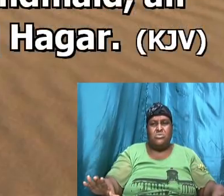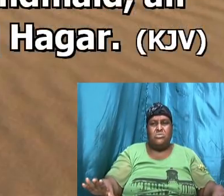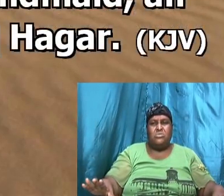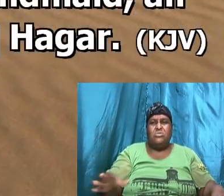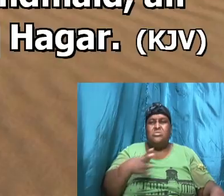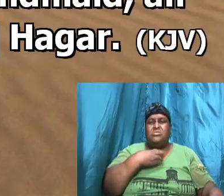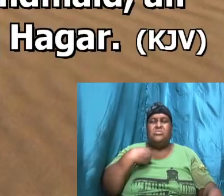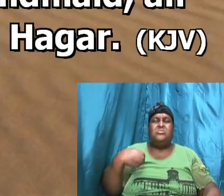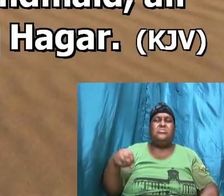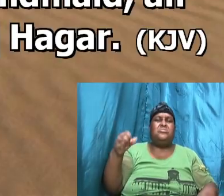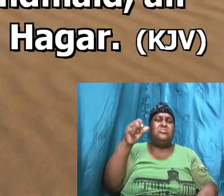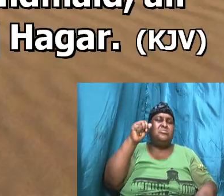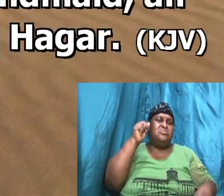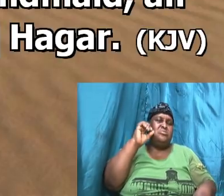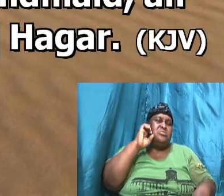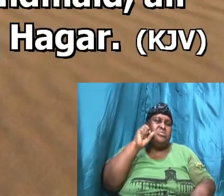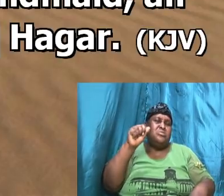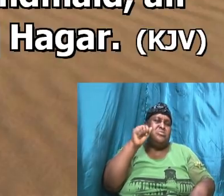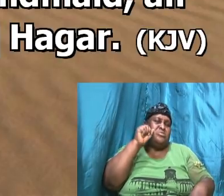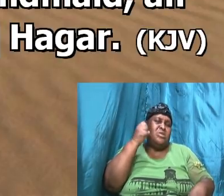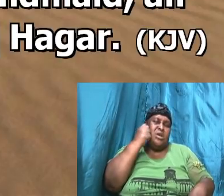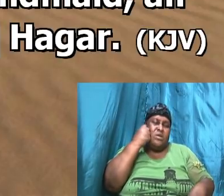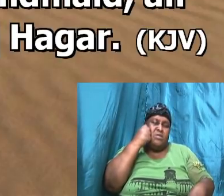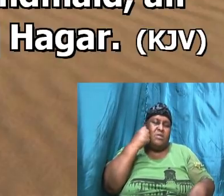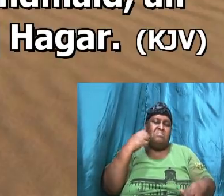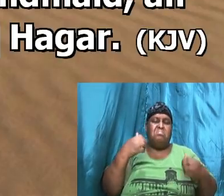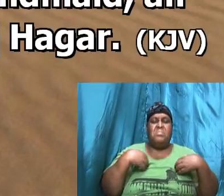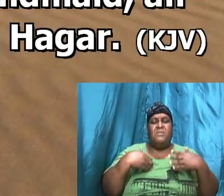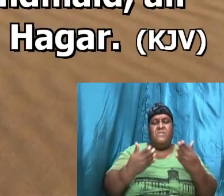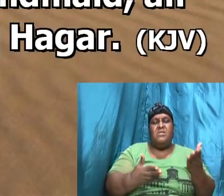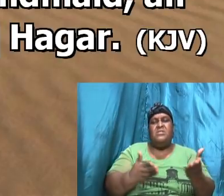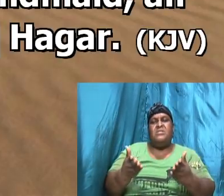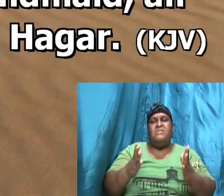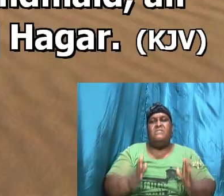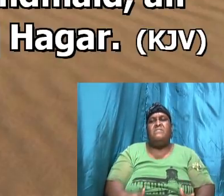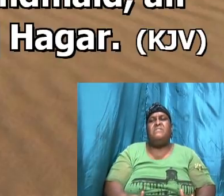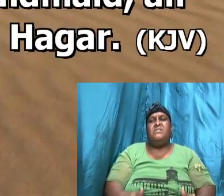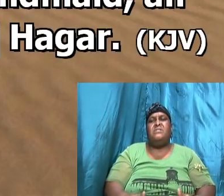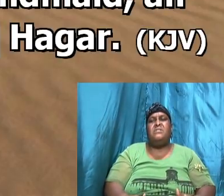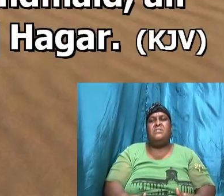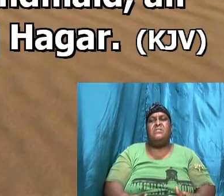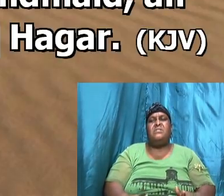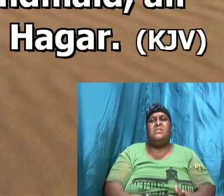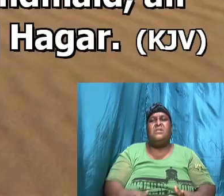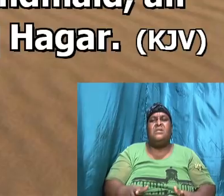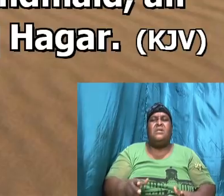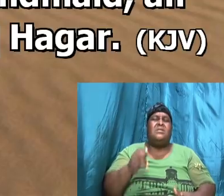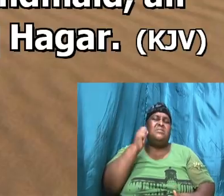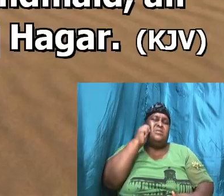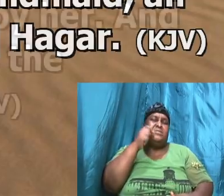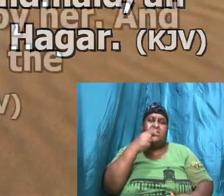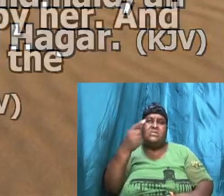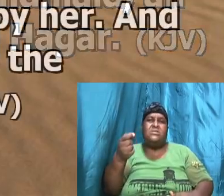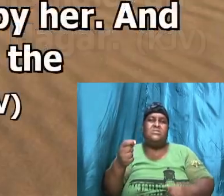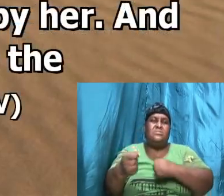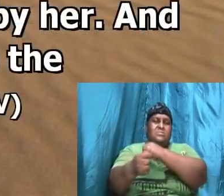handmaid, an Egyptian whose name was Agar. And Sarai said unto Abram,